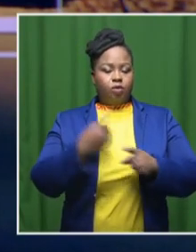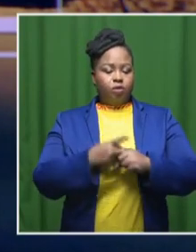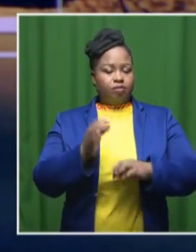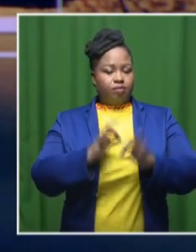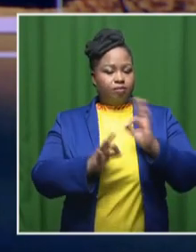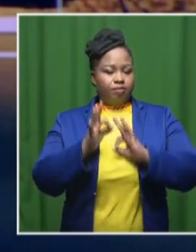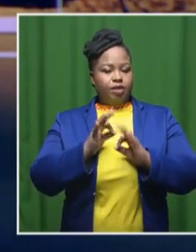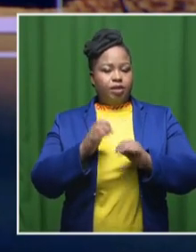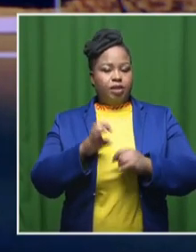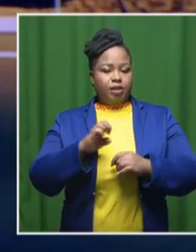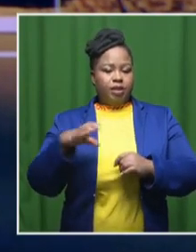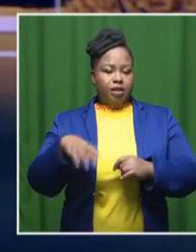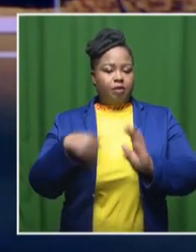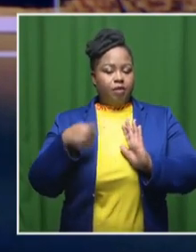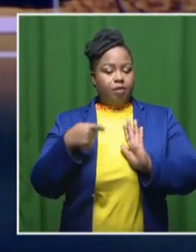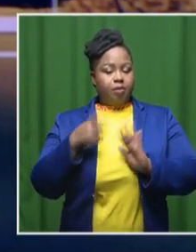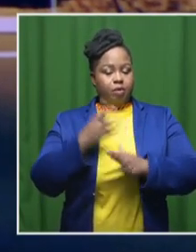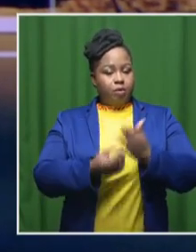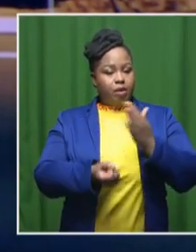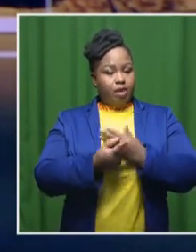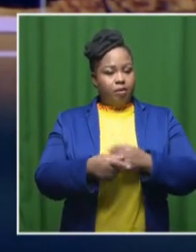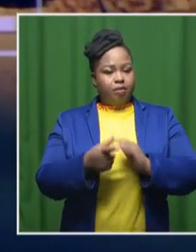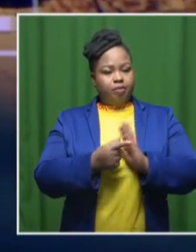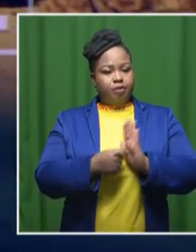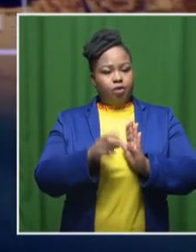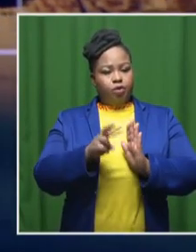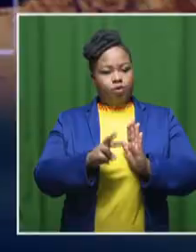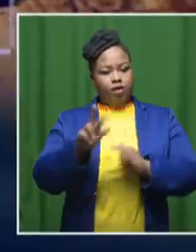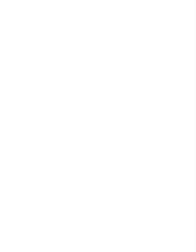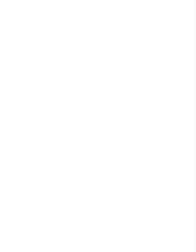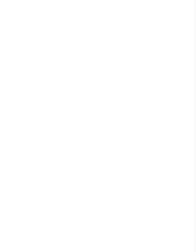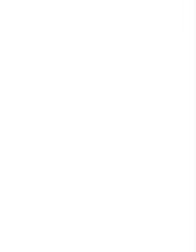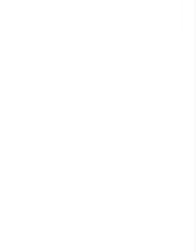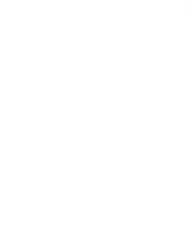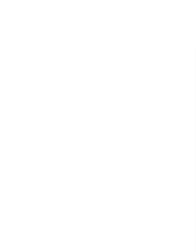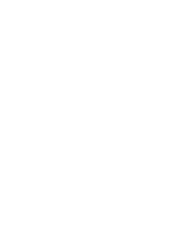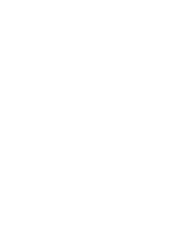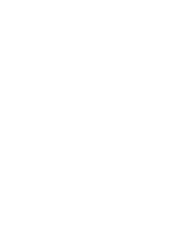the Eastern Cape Film Expo that will take place on the 28th of June.